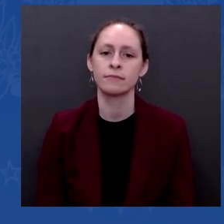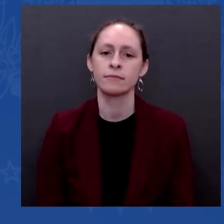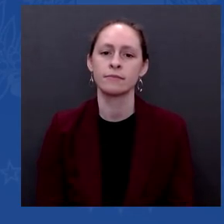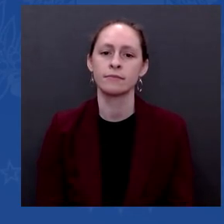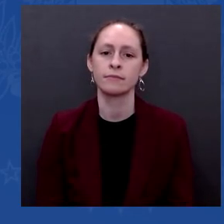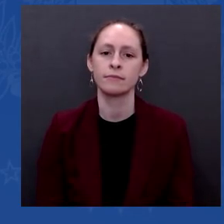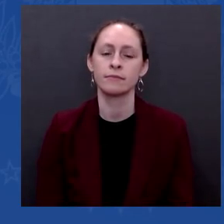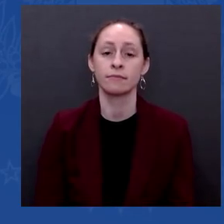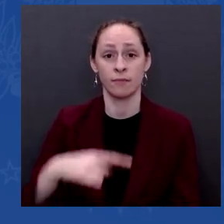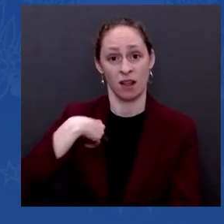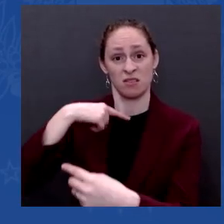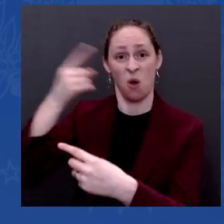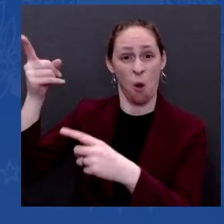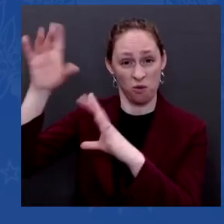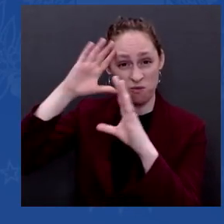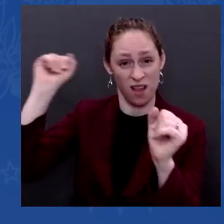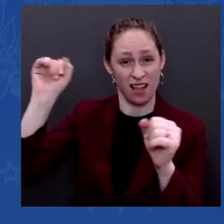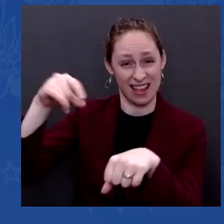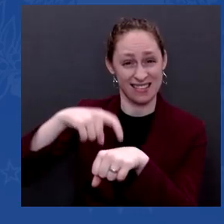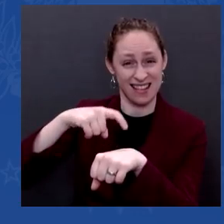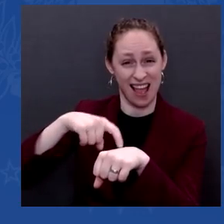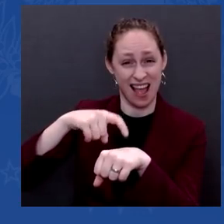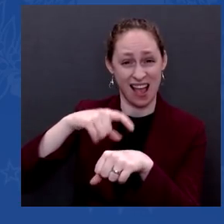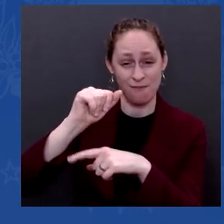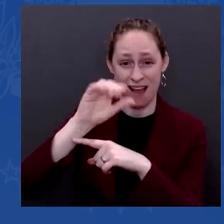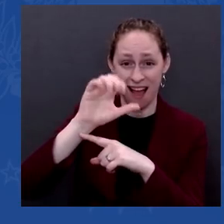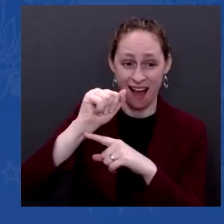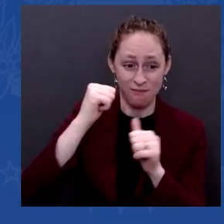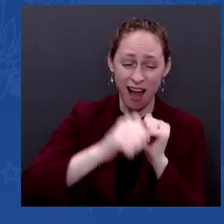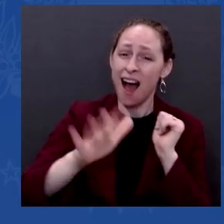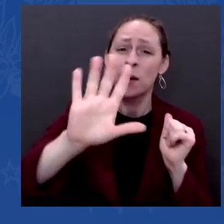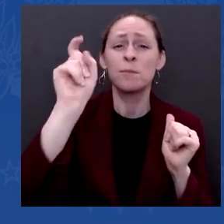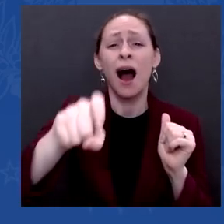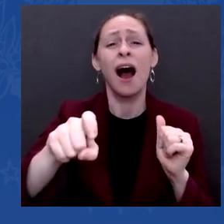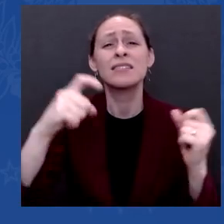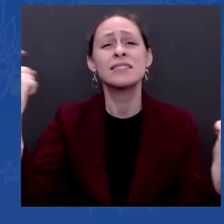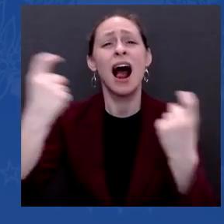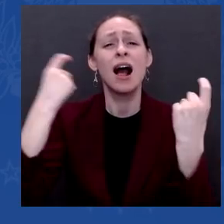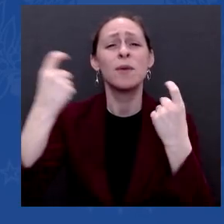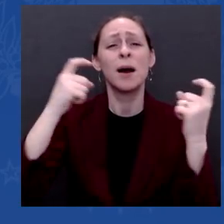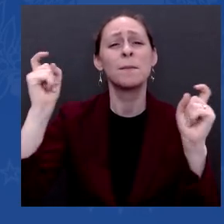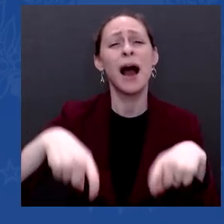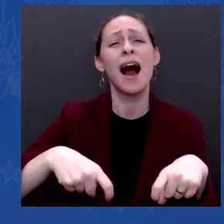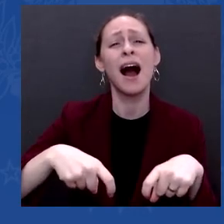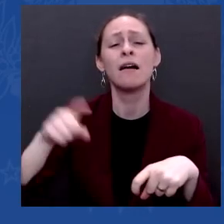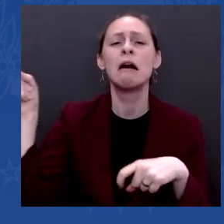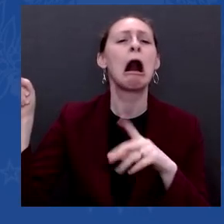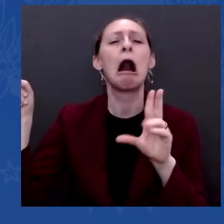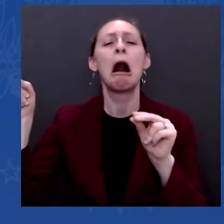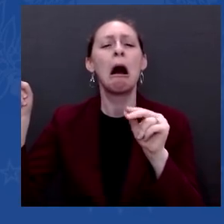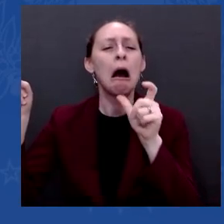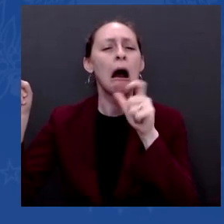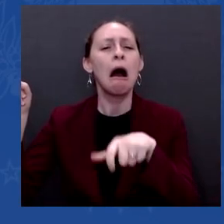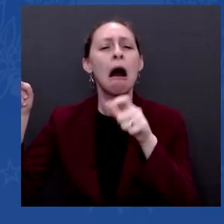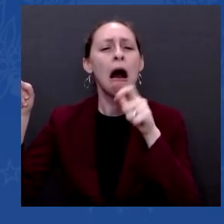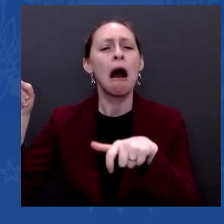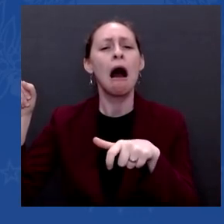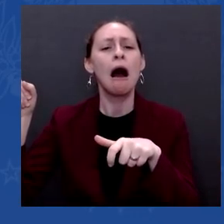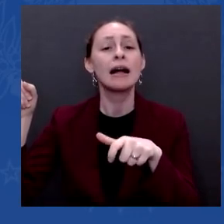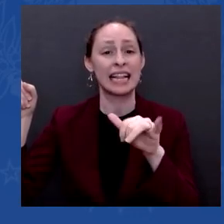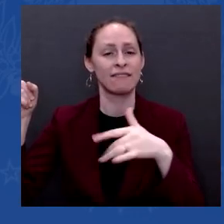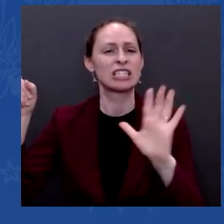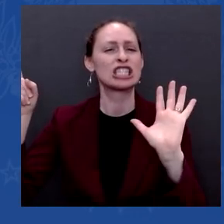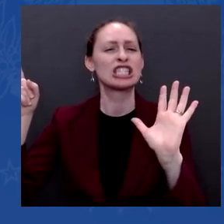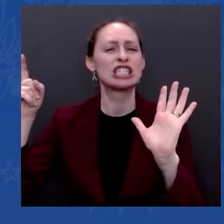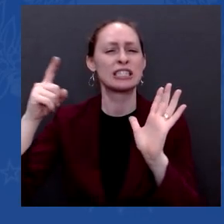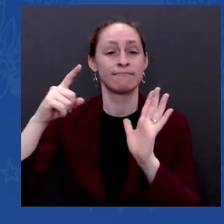no one knew what the detail of the legislation was. They don't know a lot of the detail of what we passed. So the difference is, I'm going to be out on